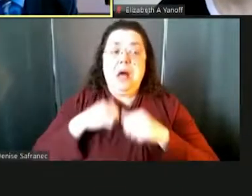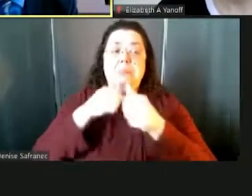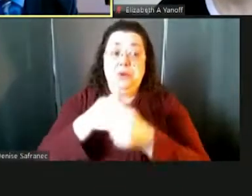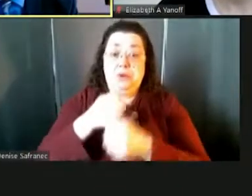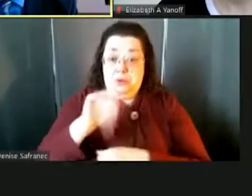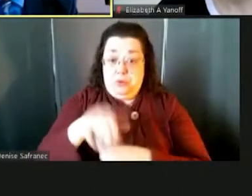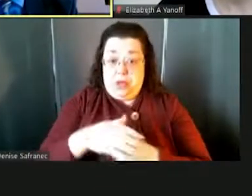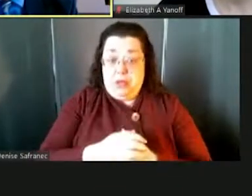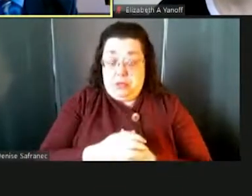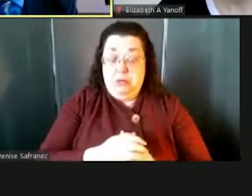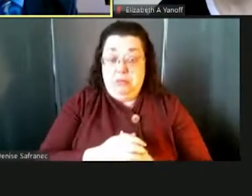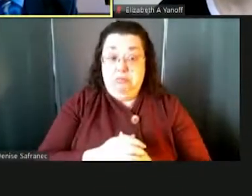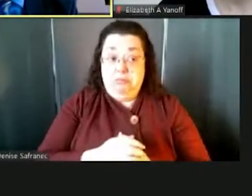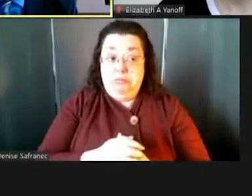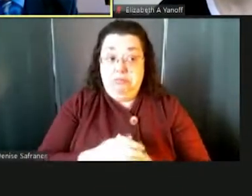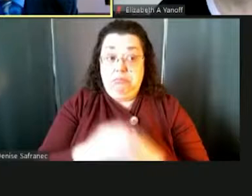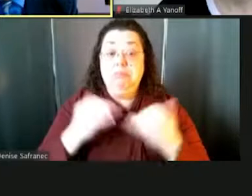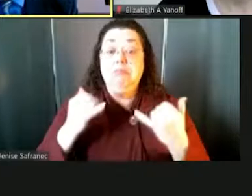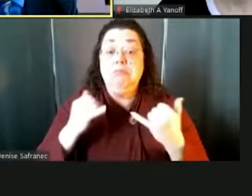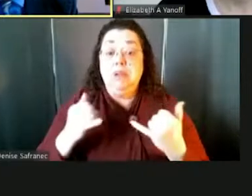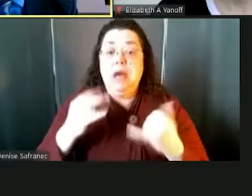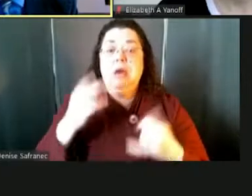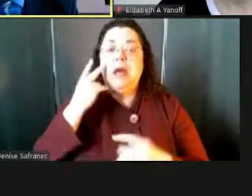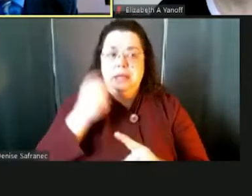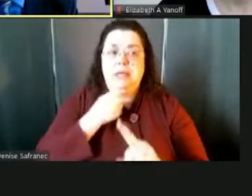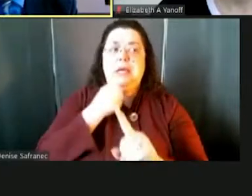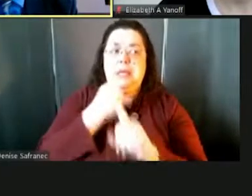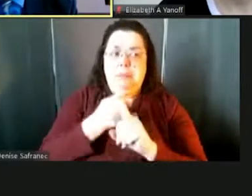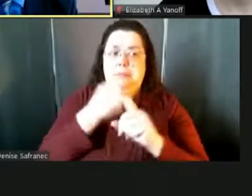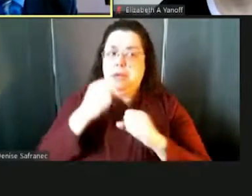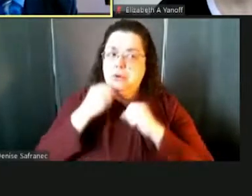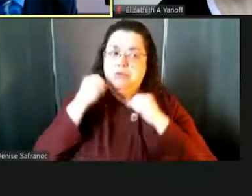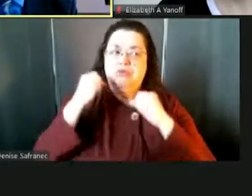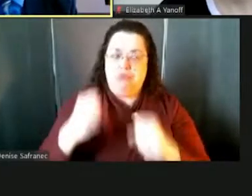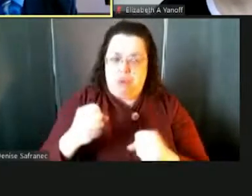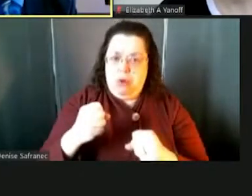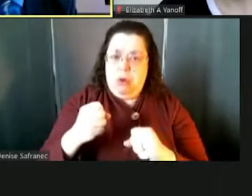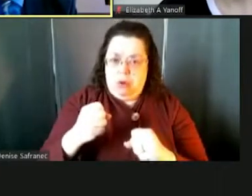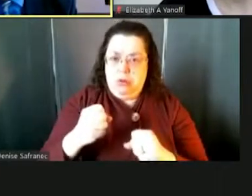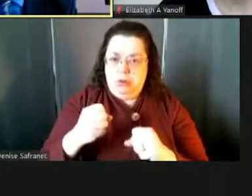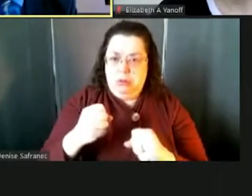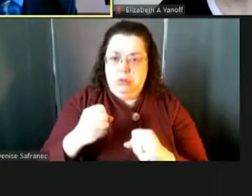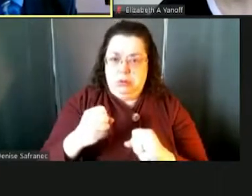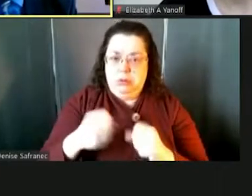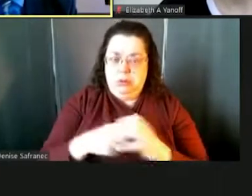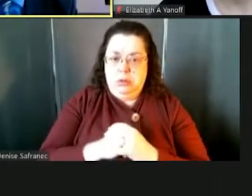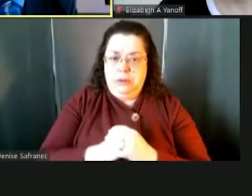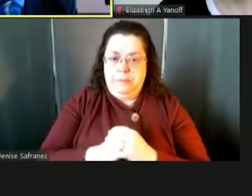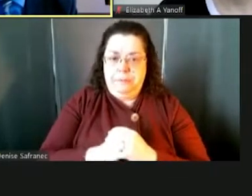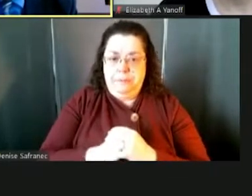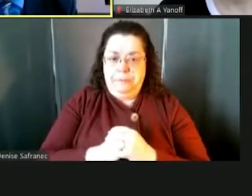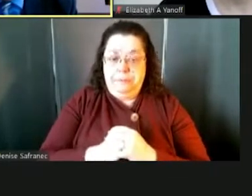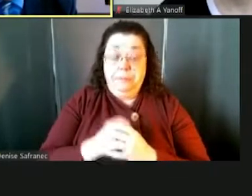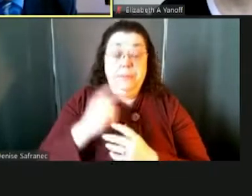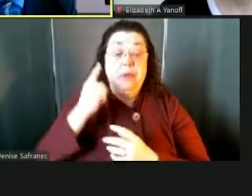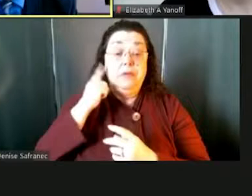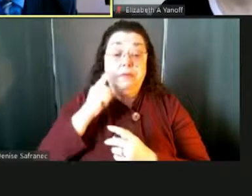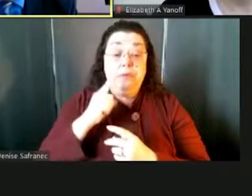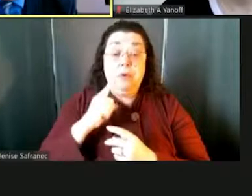something I would consider doing because I see the impact that the schools are having on kids and families right now and on our society.